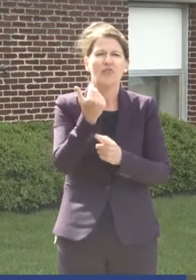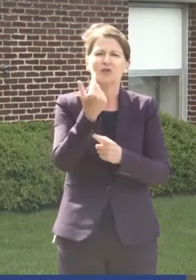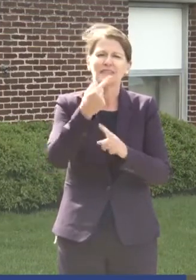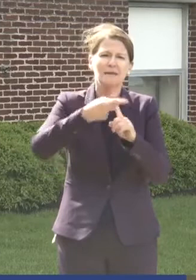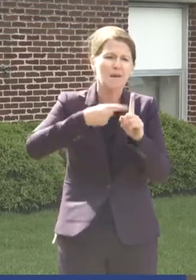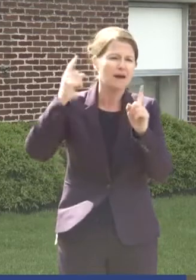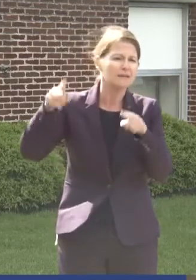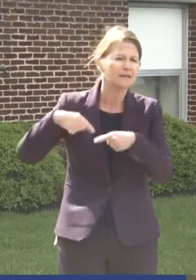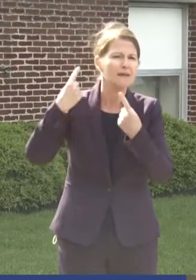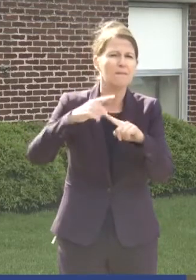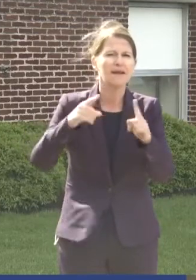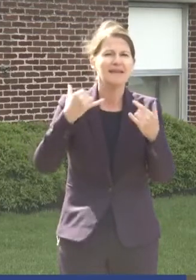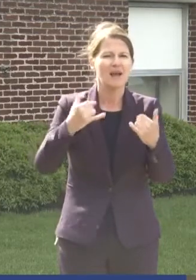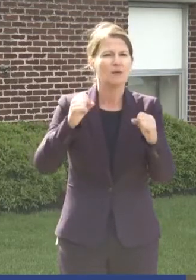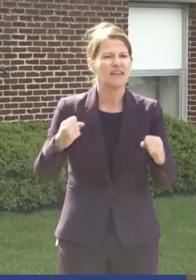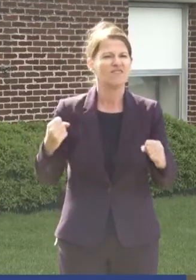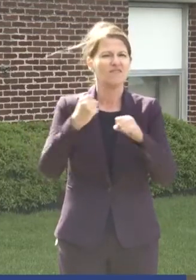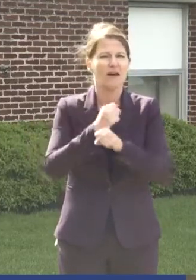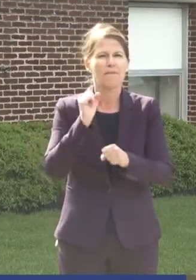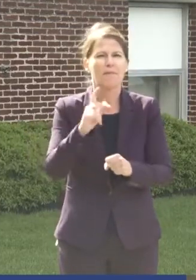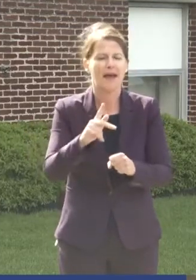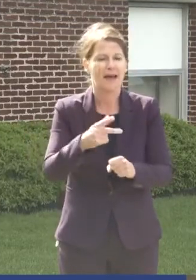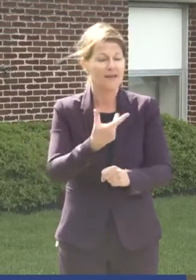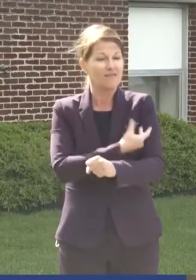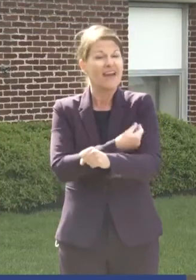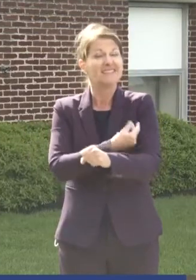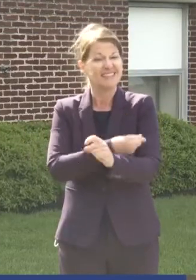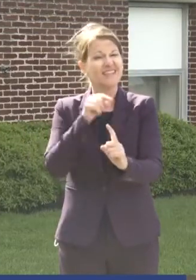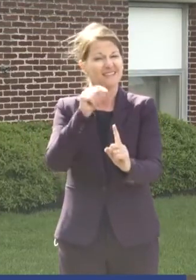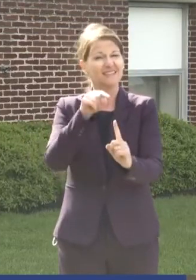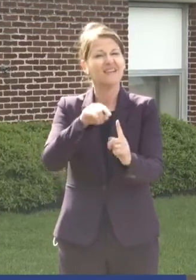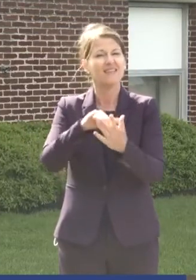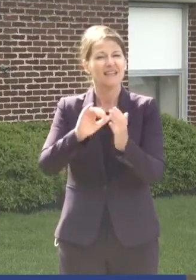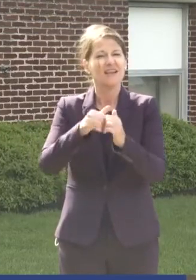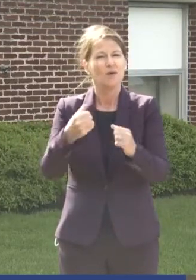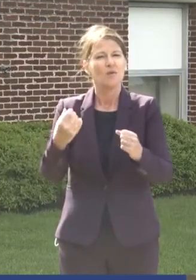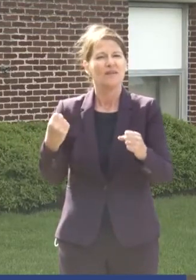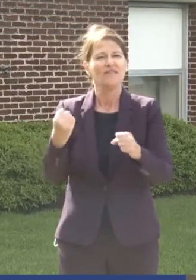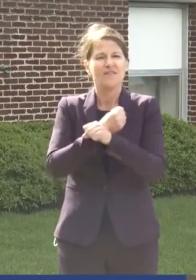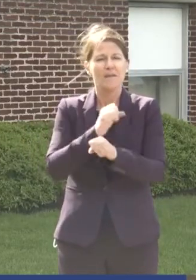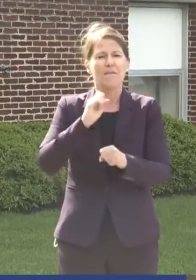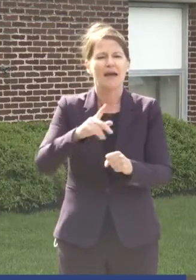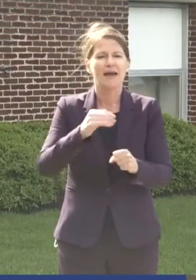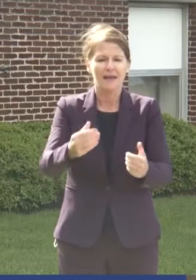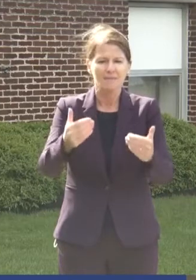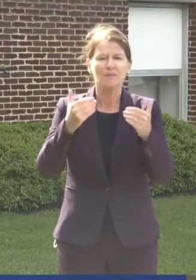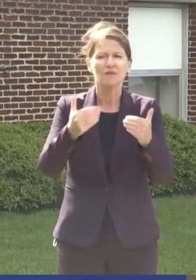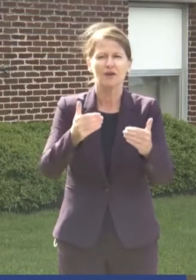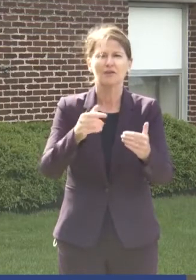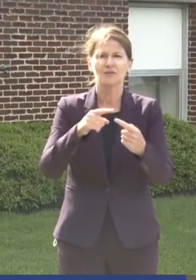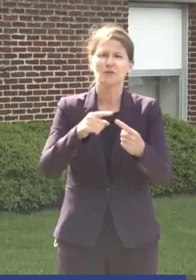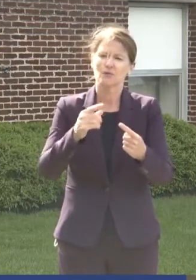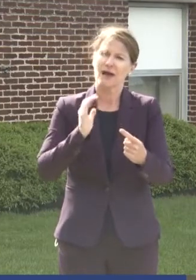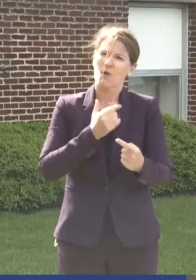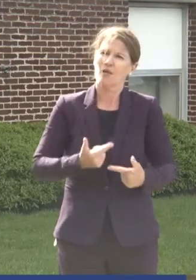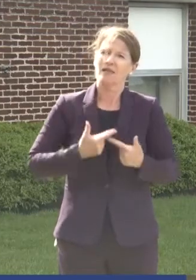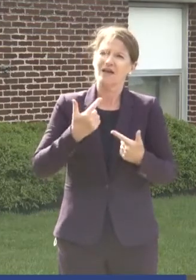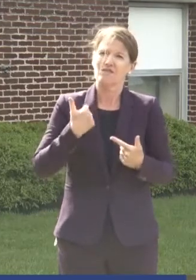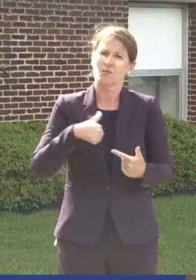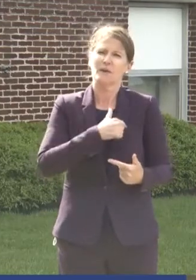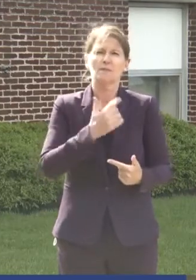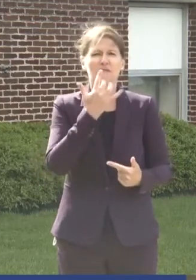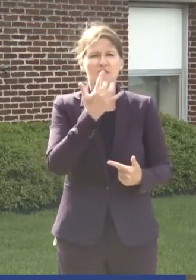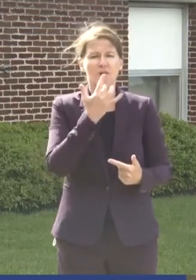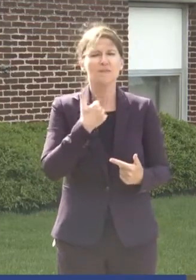But now we have a way to fight back. And these vaccines are the way we can fight back and actually move on to the life that we'd like it to be. I've